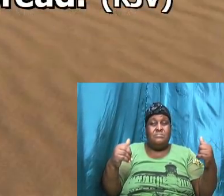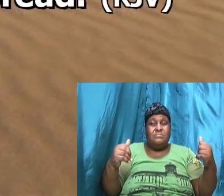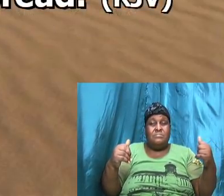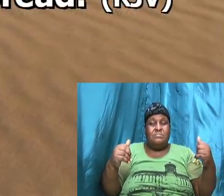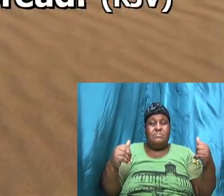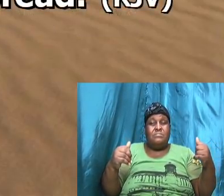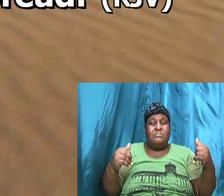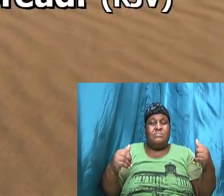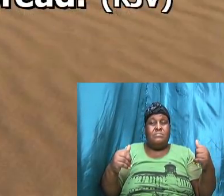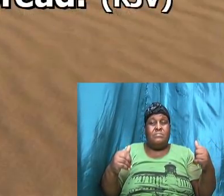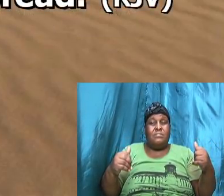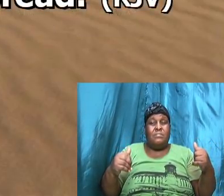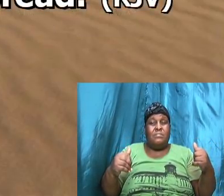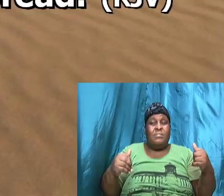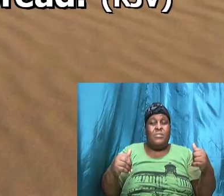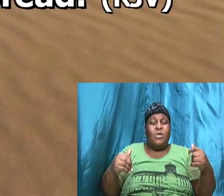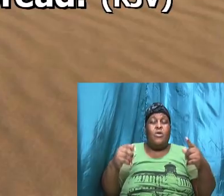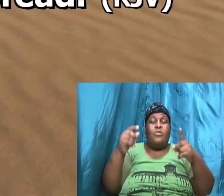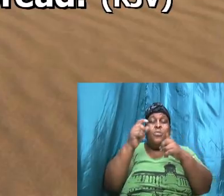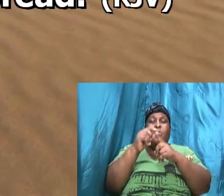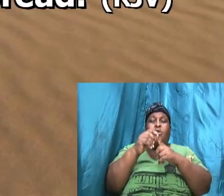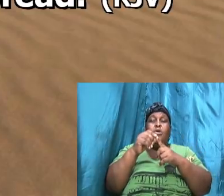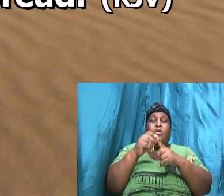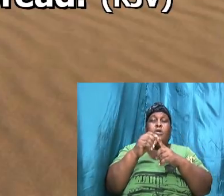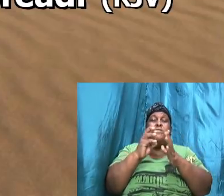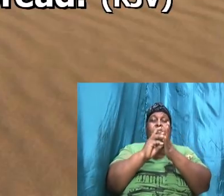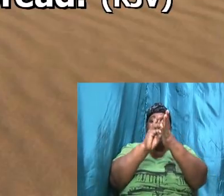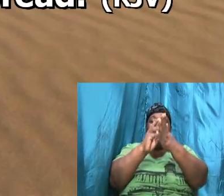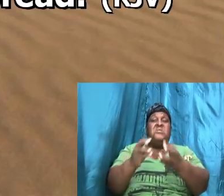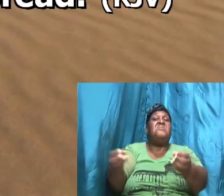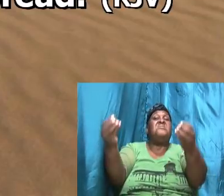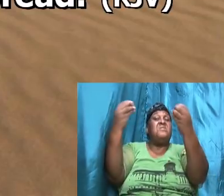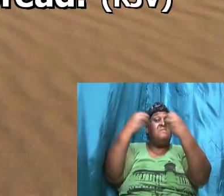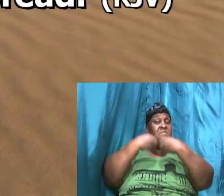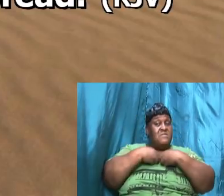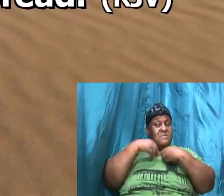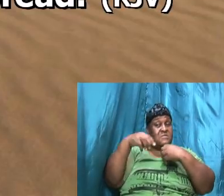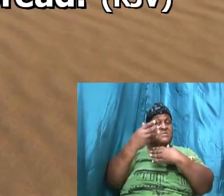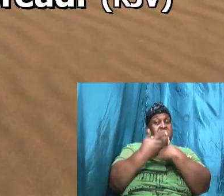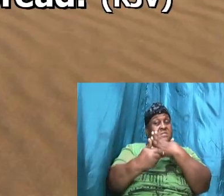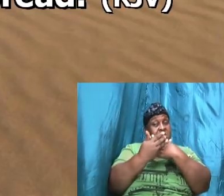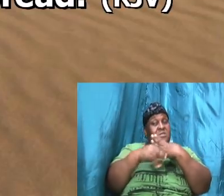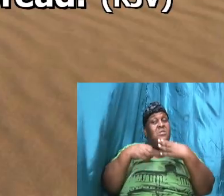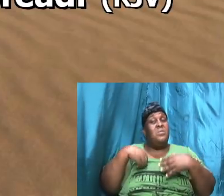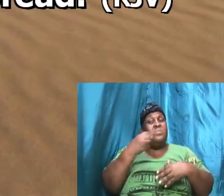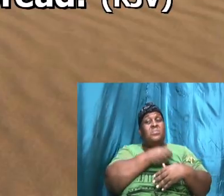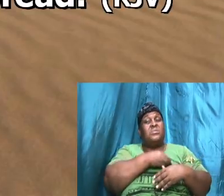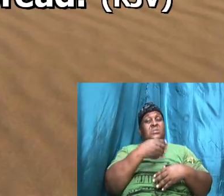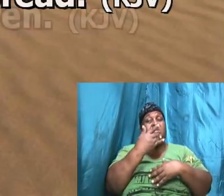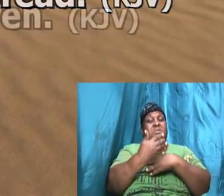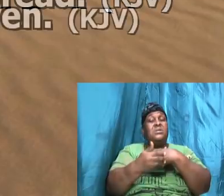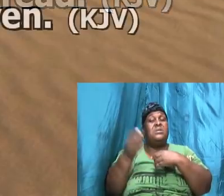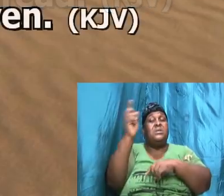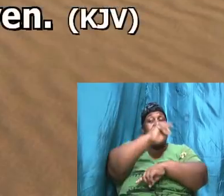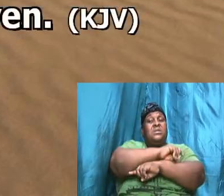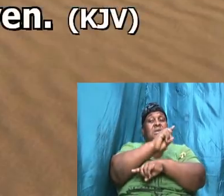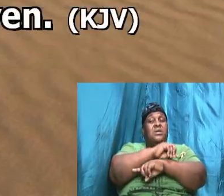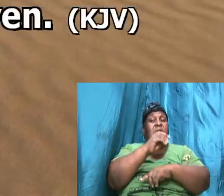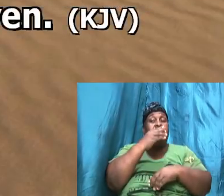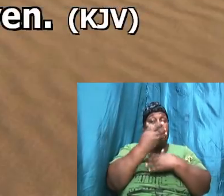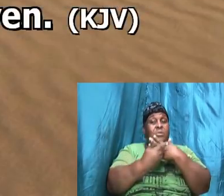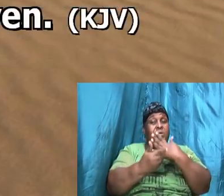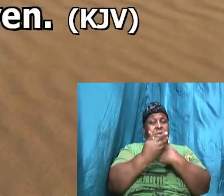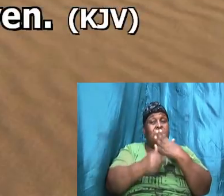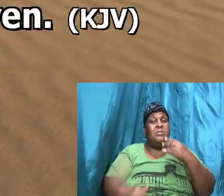the word for will give us this day our daily bread the word for will in this passage